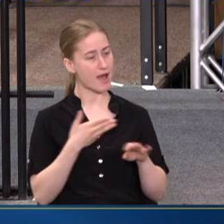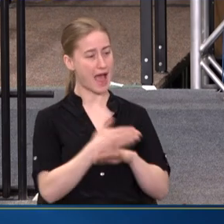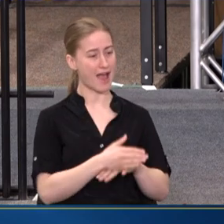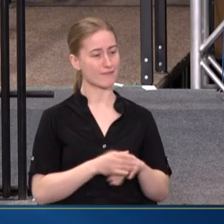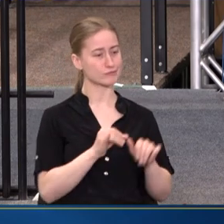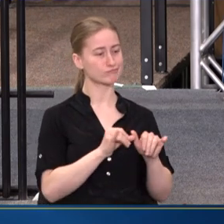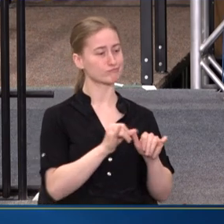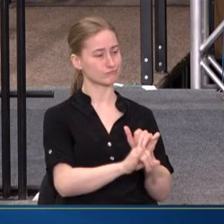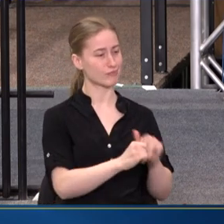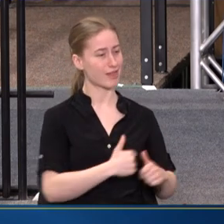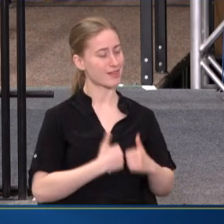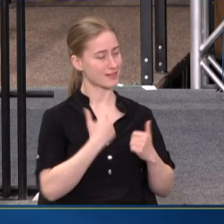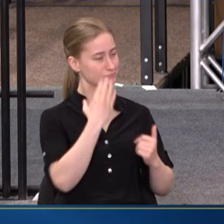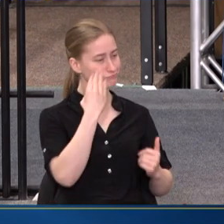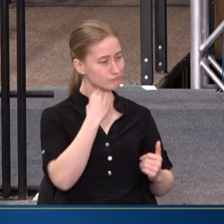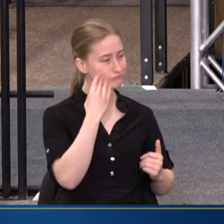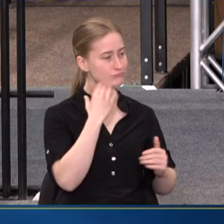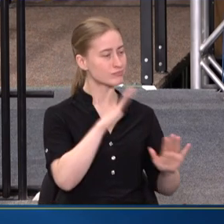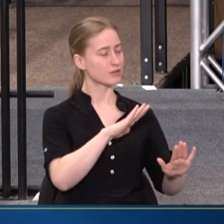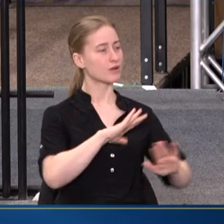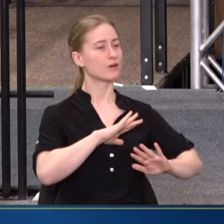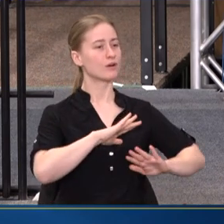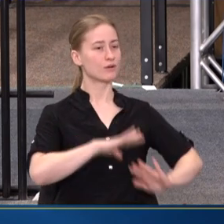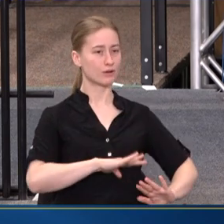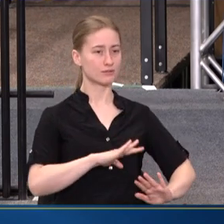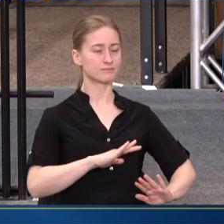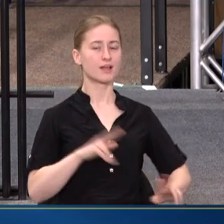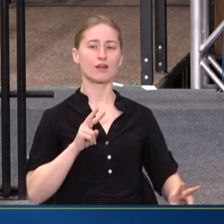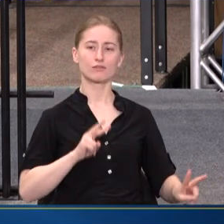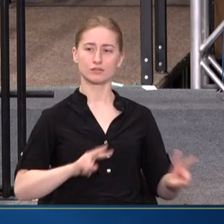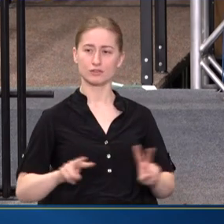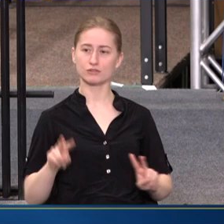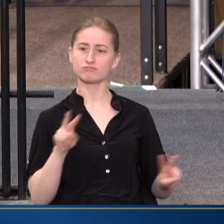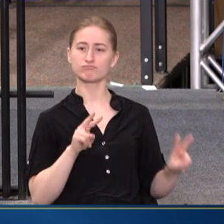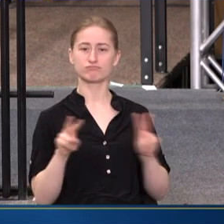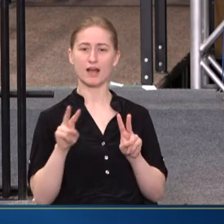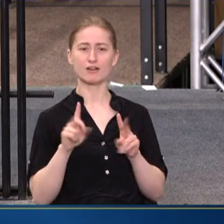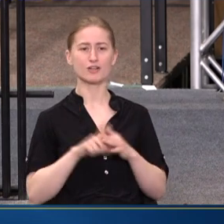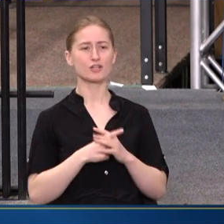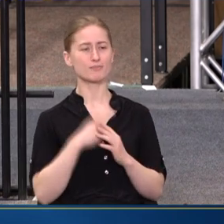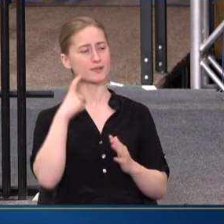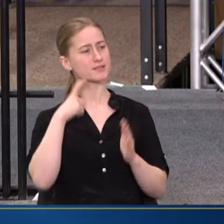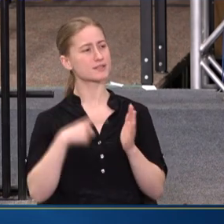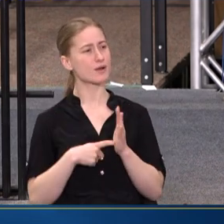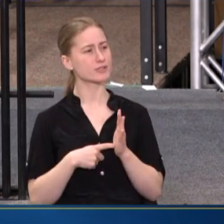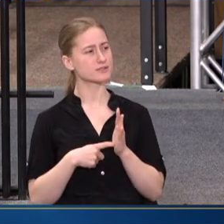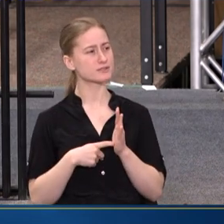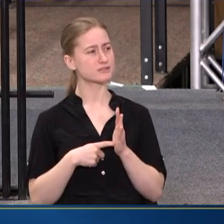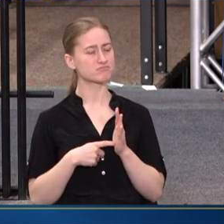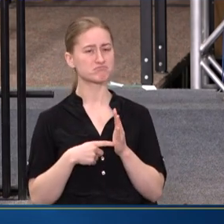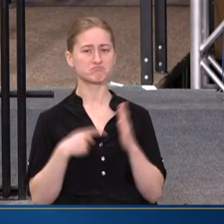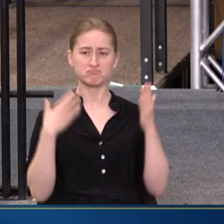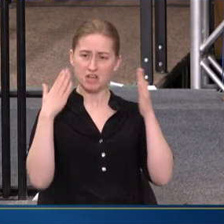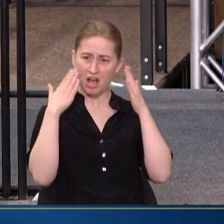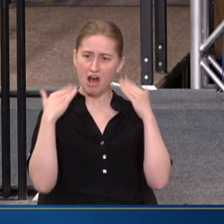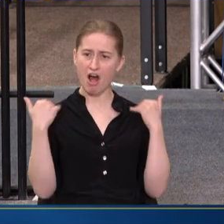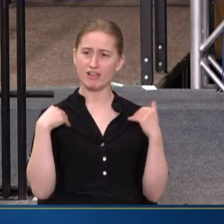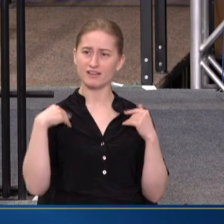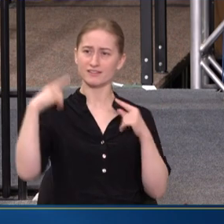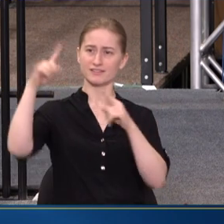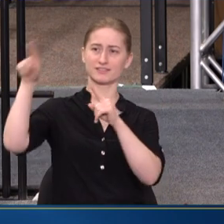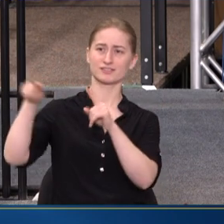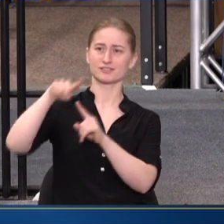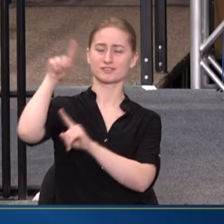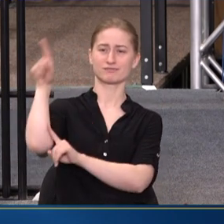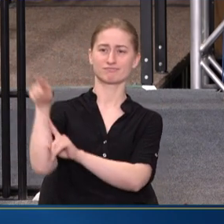BEEN THERE FOR A WHILE, YOU CATCH YOUR BREATH, YOU LOOK AROUND, AND YOU BEGIN TO NOTICE. HALLAND HAS WINDMILLS.